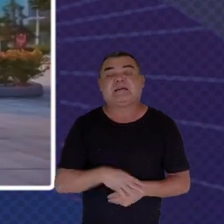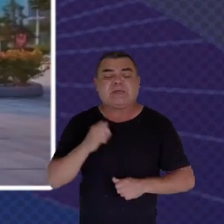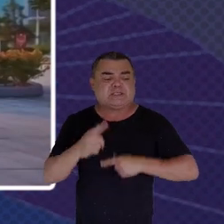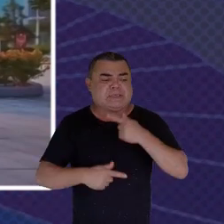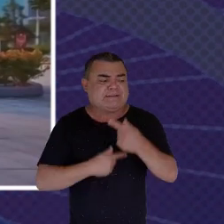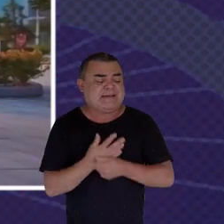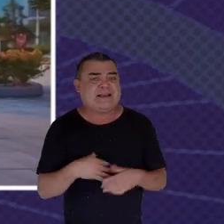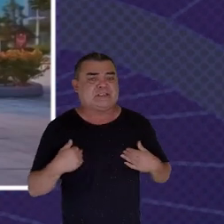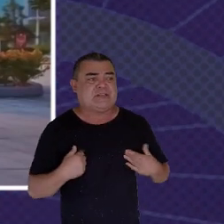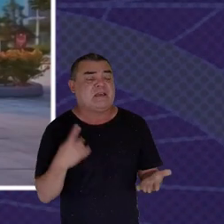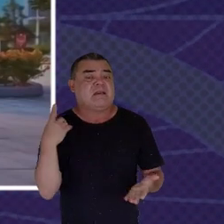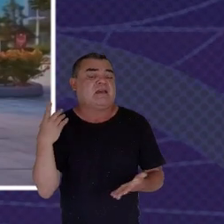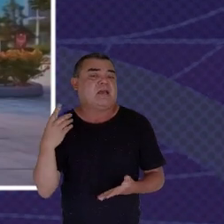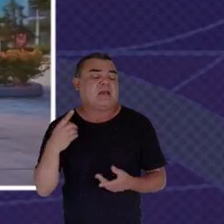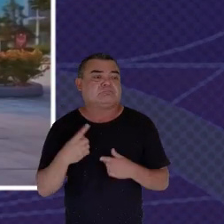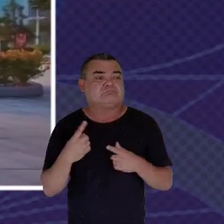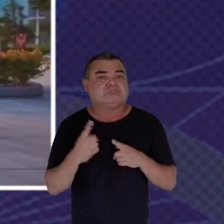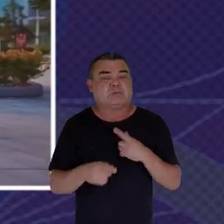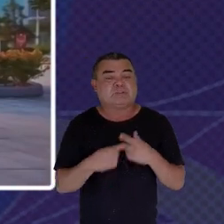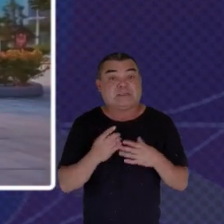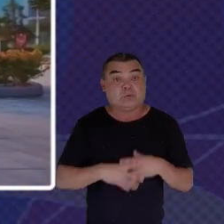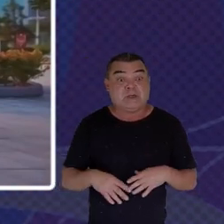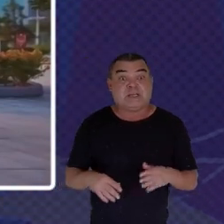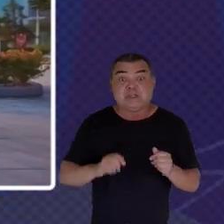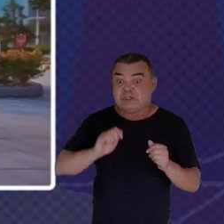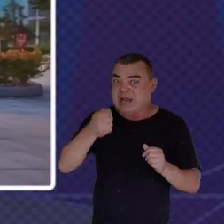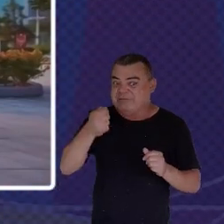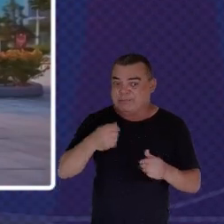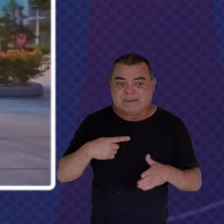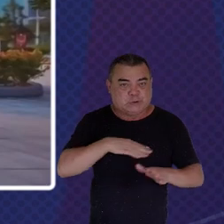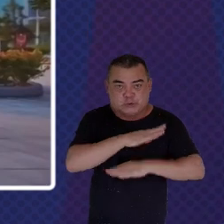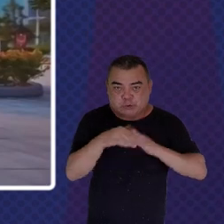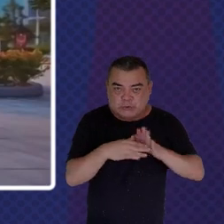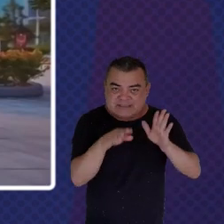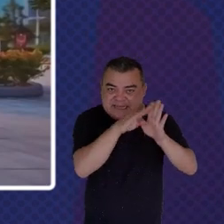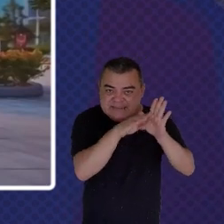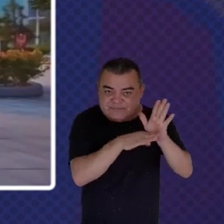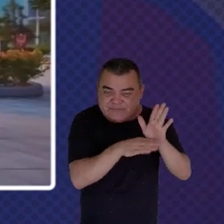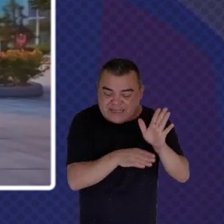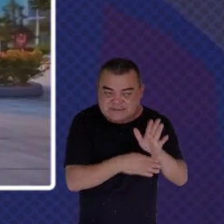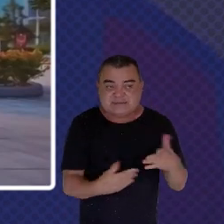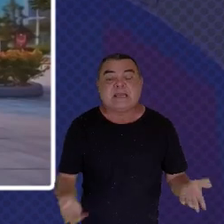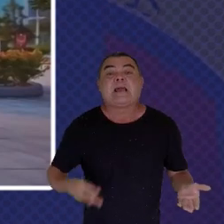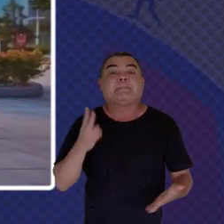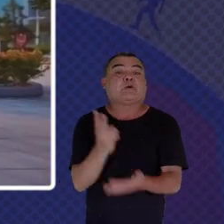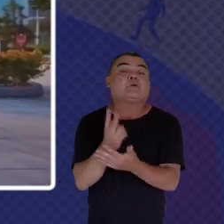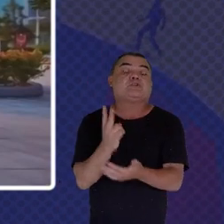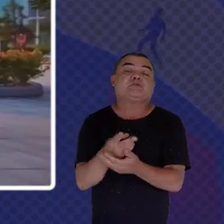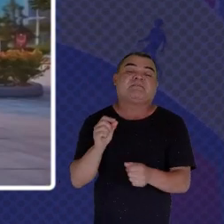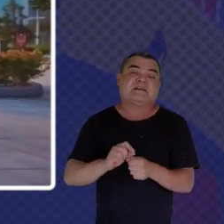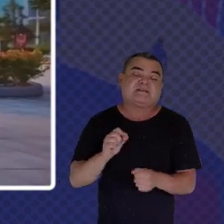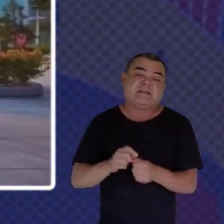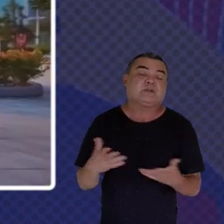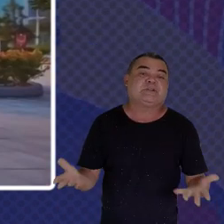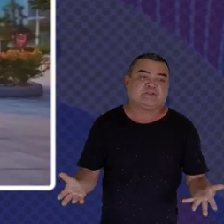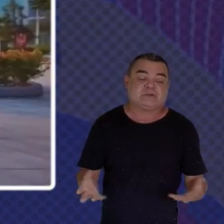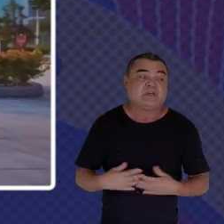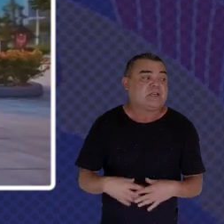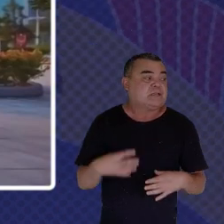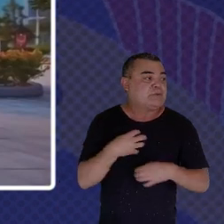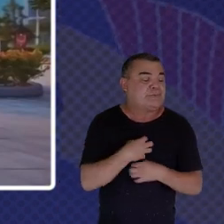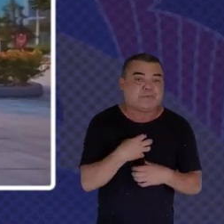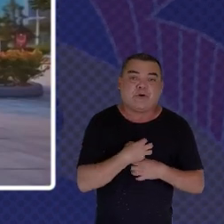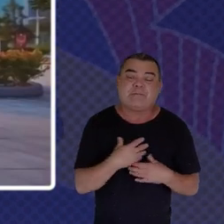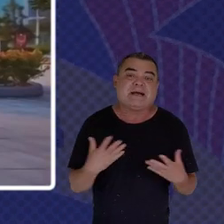all of those phases So that we continually Build a culture Of innovation And agility Rather than Simply see